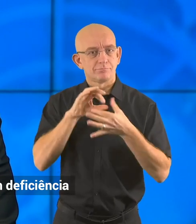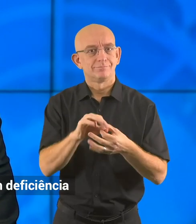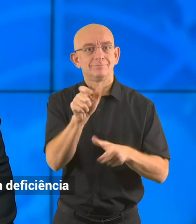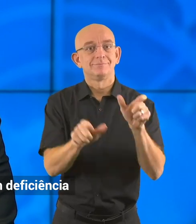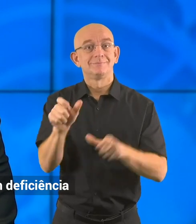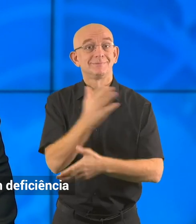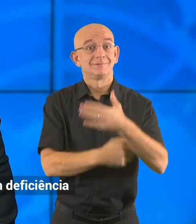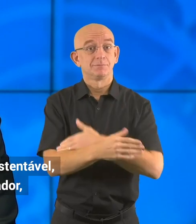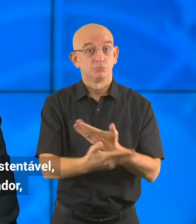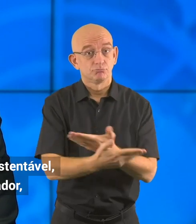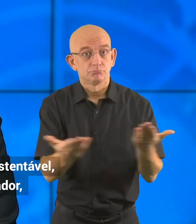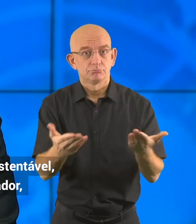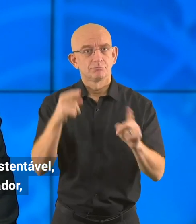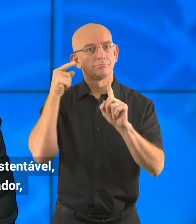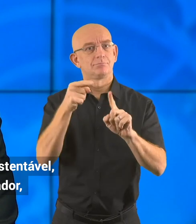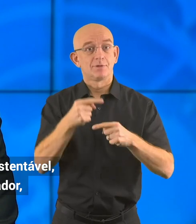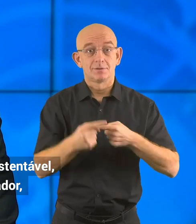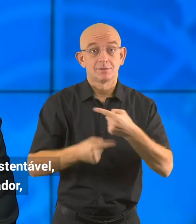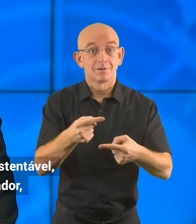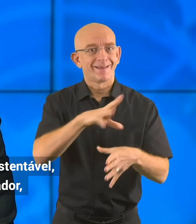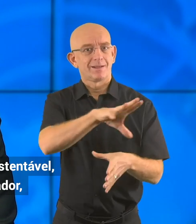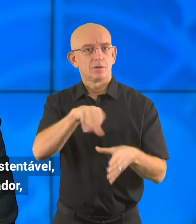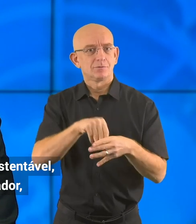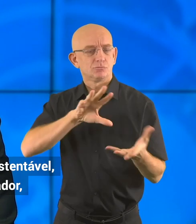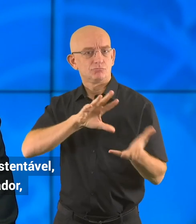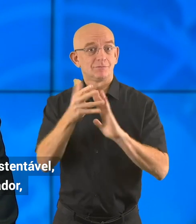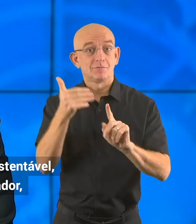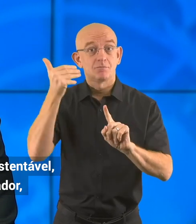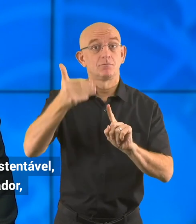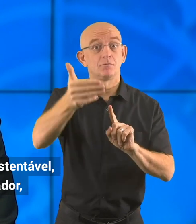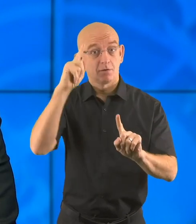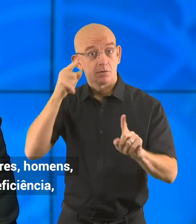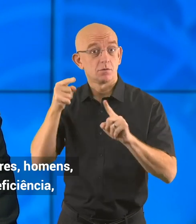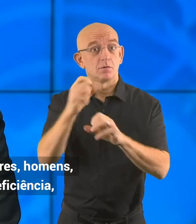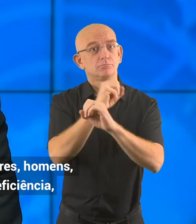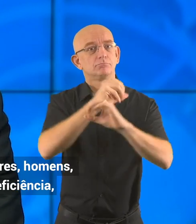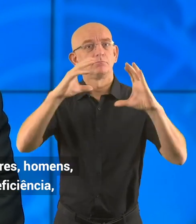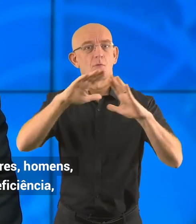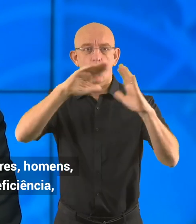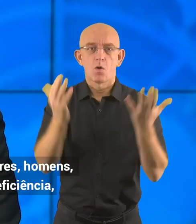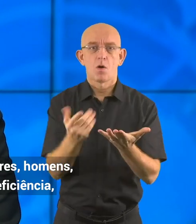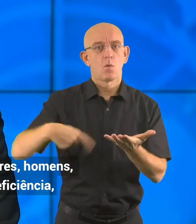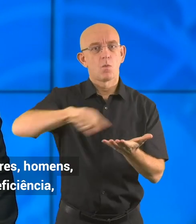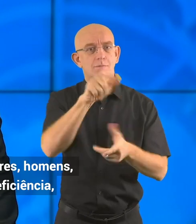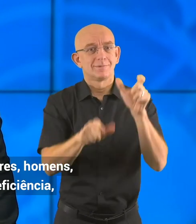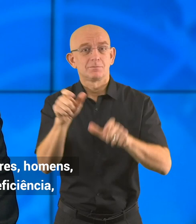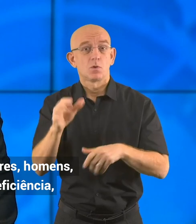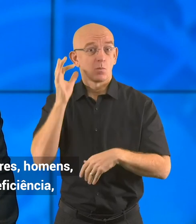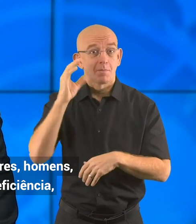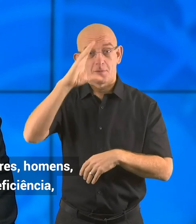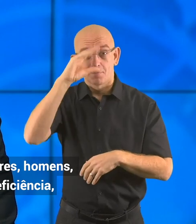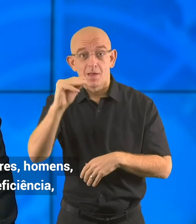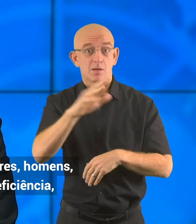people with disabilities to build a sustainable, inclusive and transformative future in which everyone, including women,